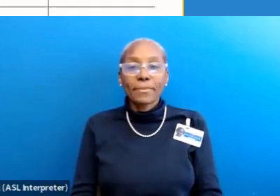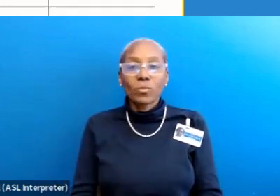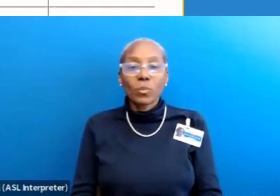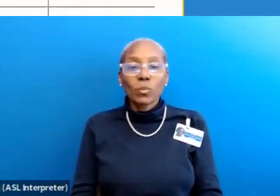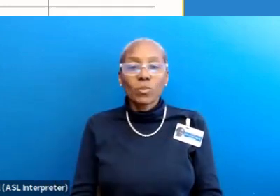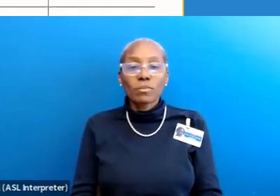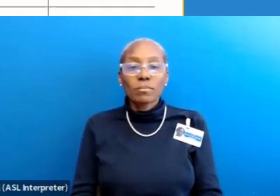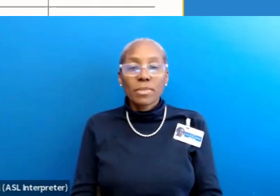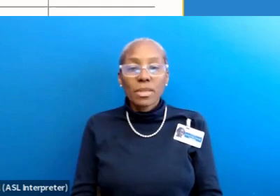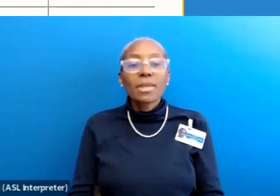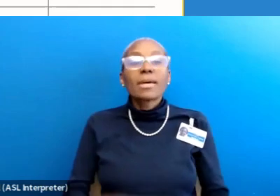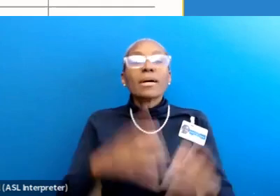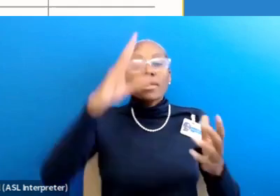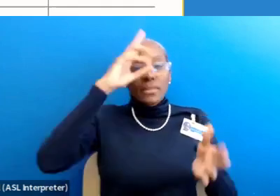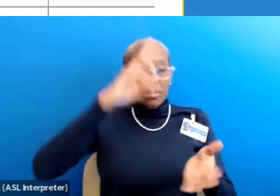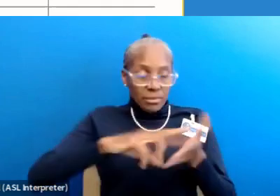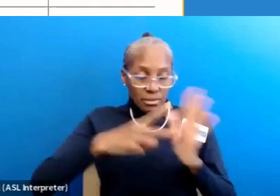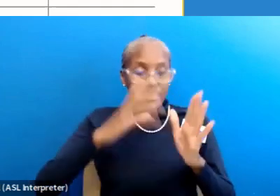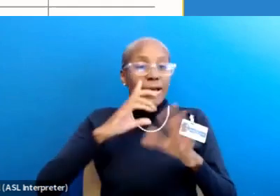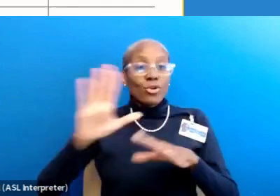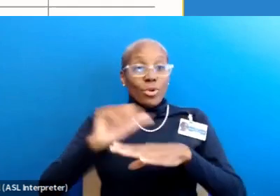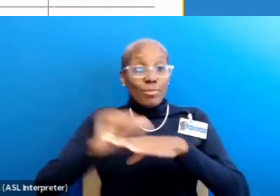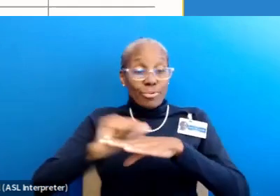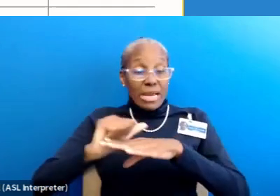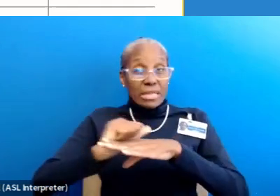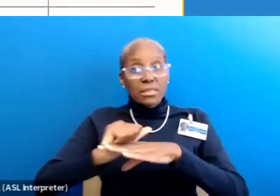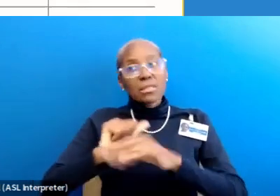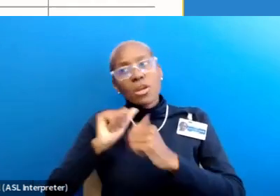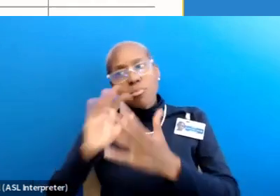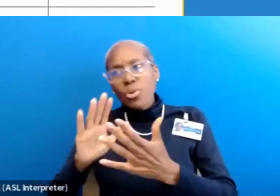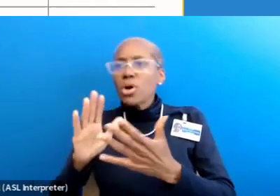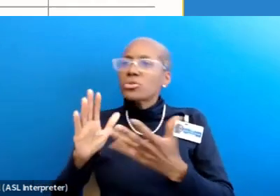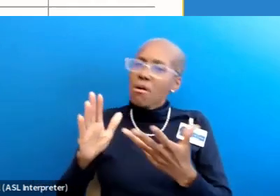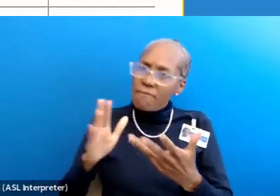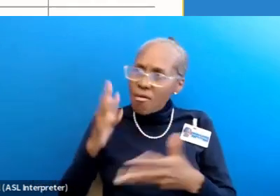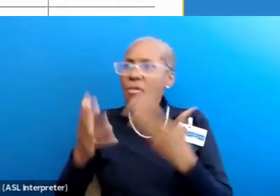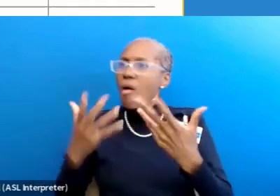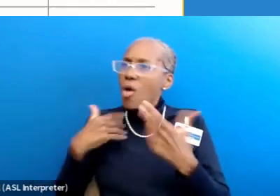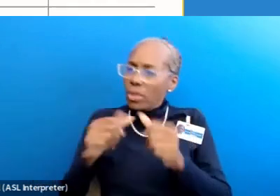Be deliberate about your practice and approach it with a spirit of relentless improvement.